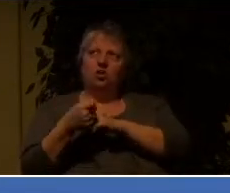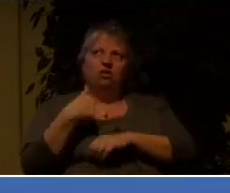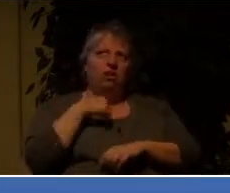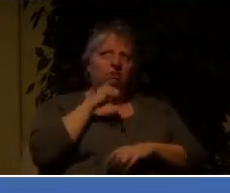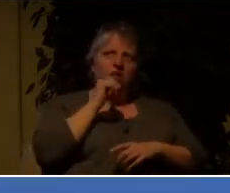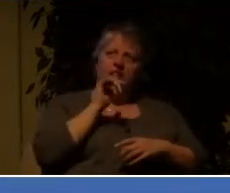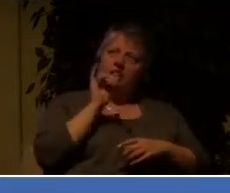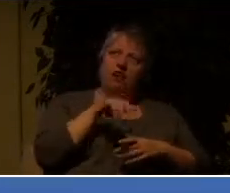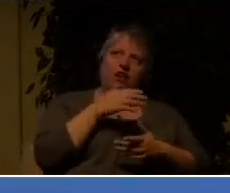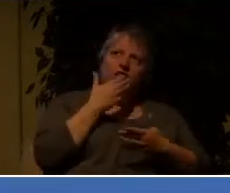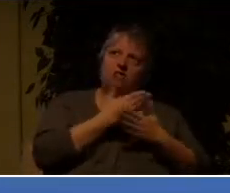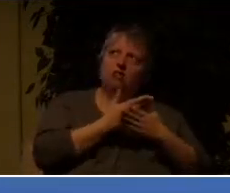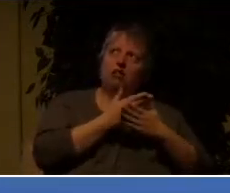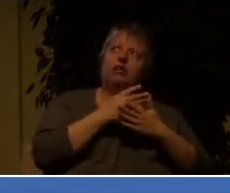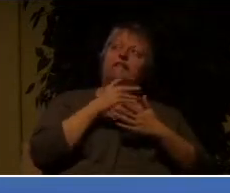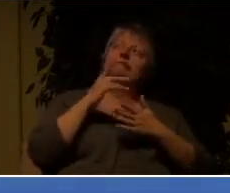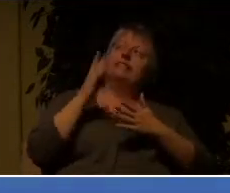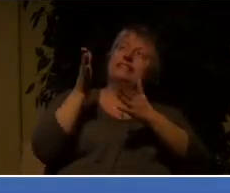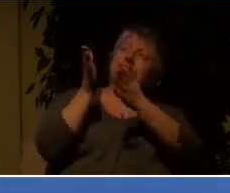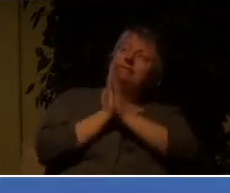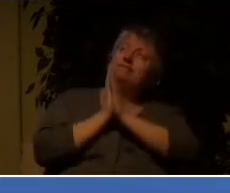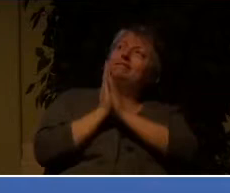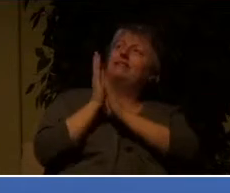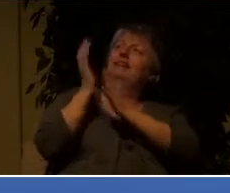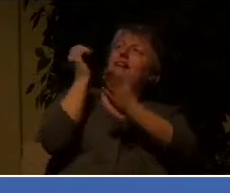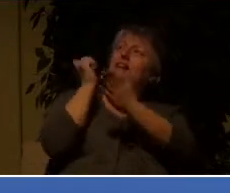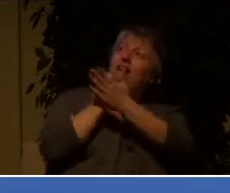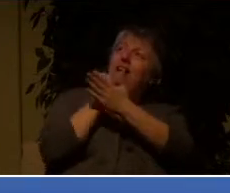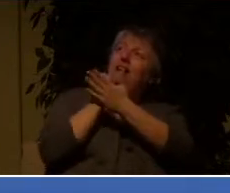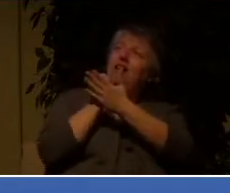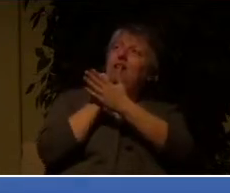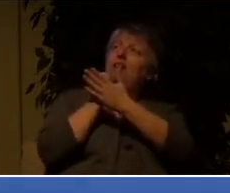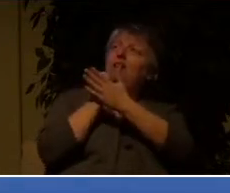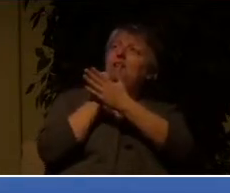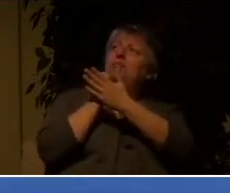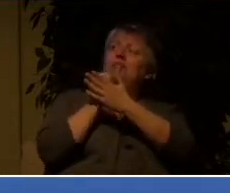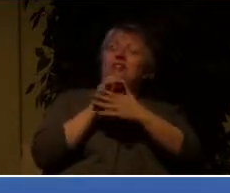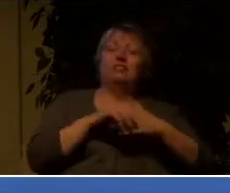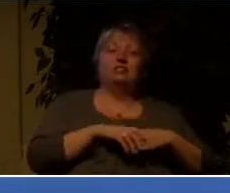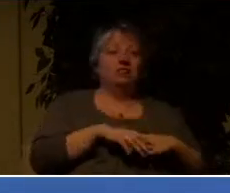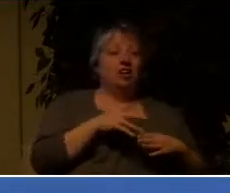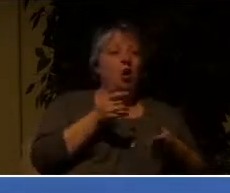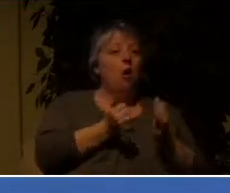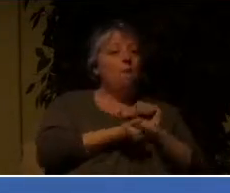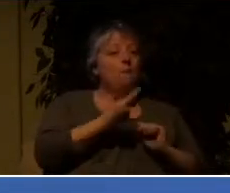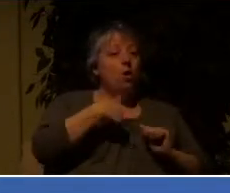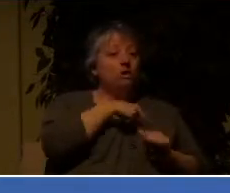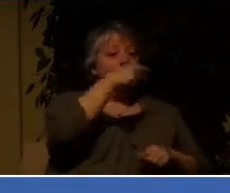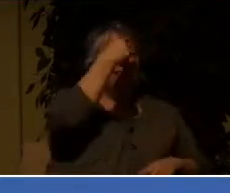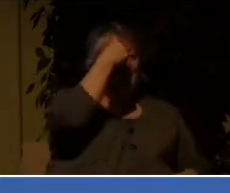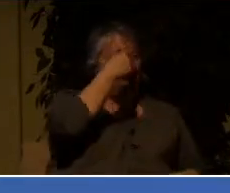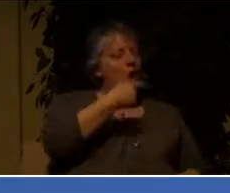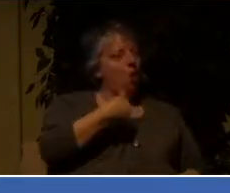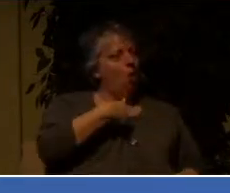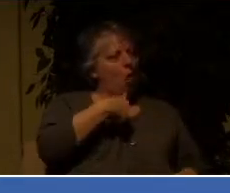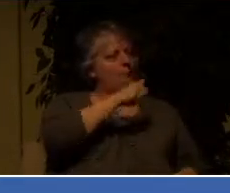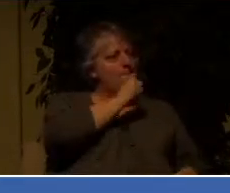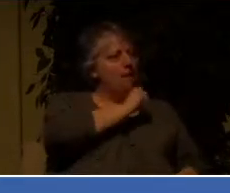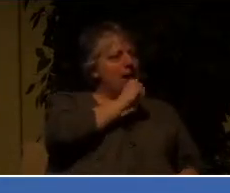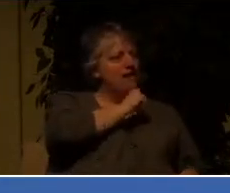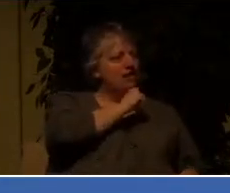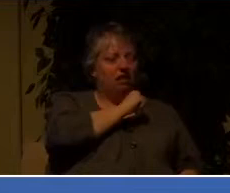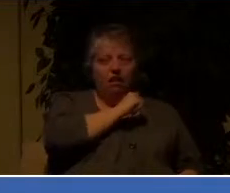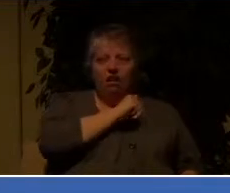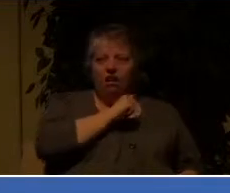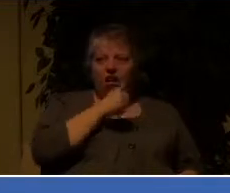Isn't that true? Most of us think we're pretty patient and the Lord gives us a bunch of kids to raise and we discover how impatient we are. Most of